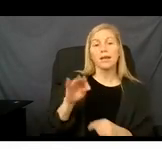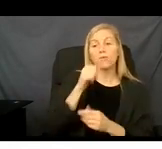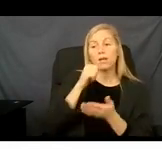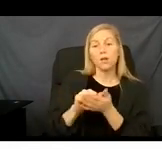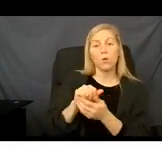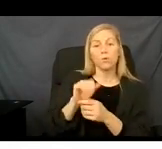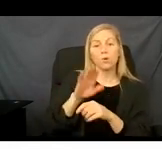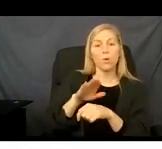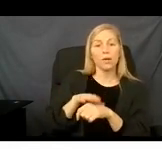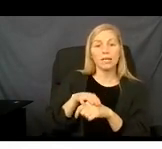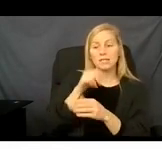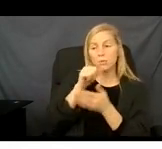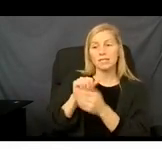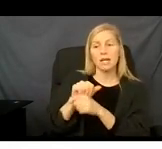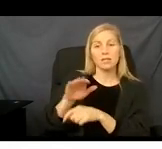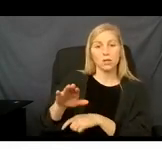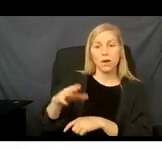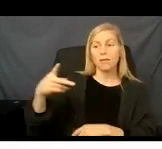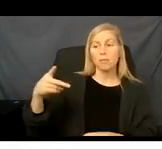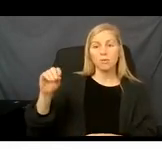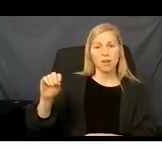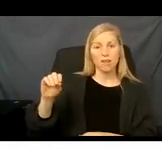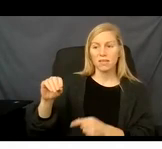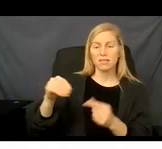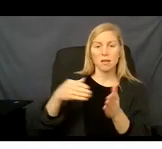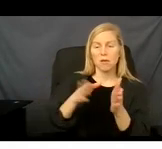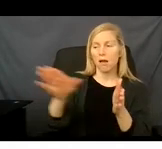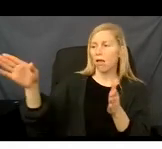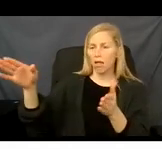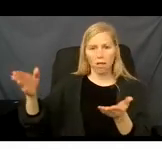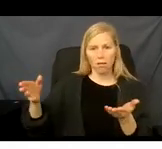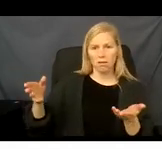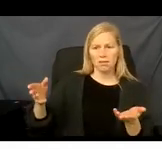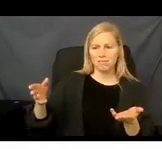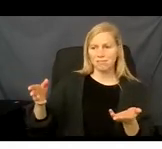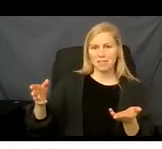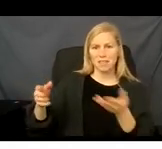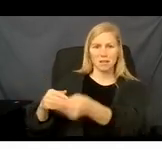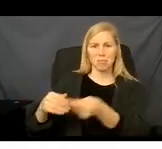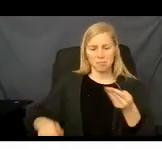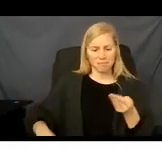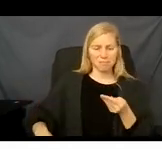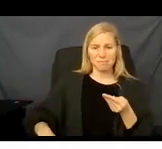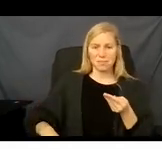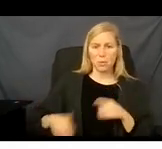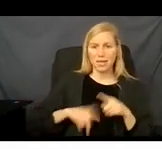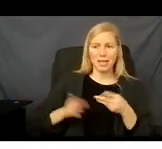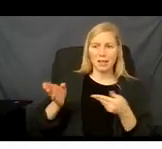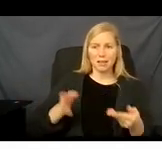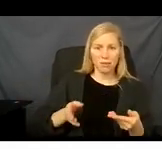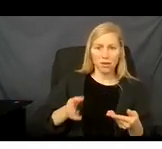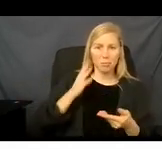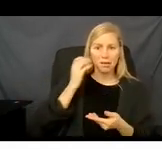and the postal services return the notice as undeliverable, because you are no longer